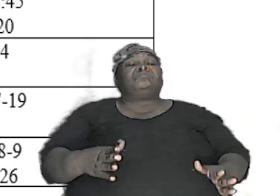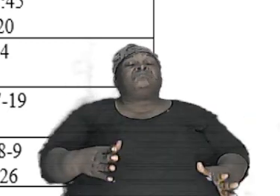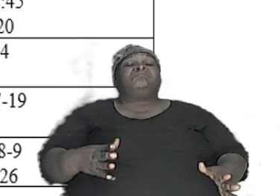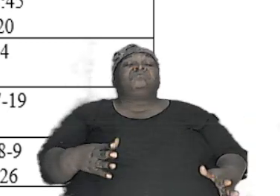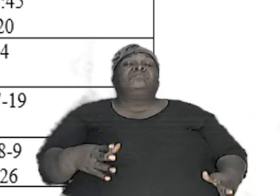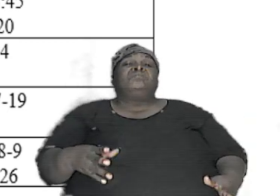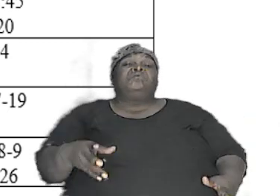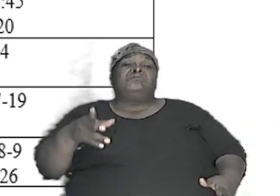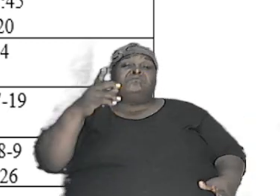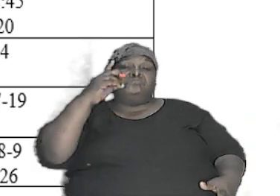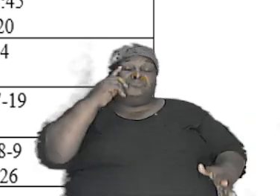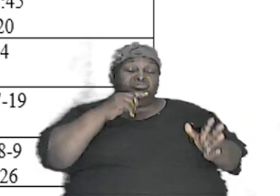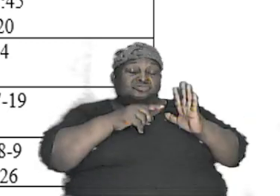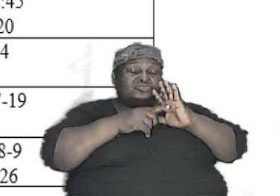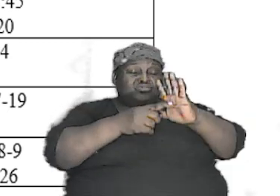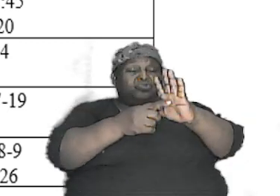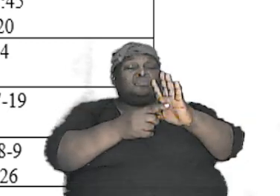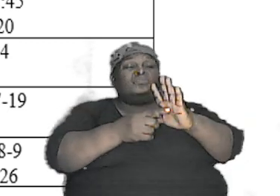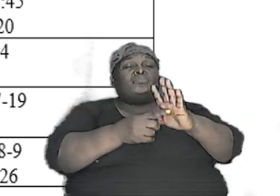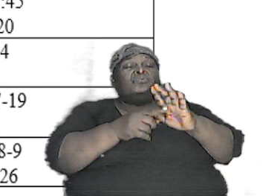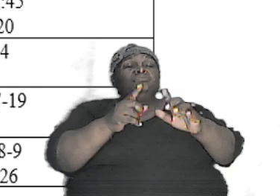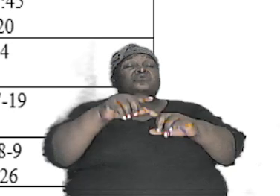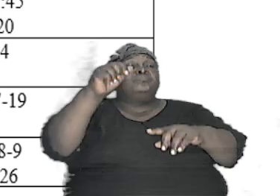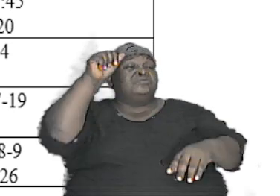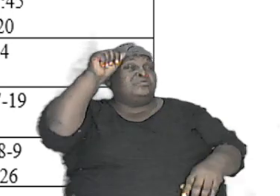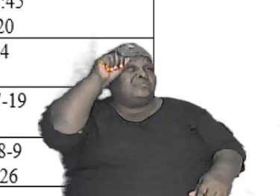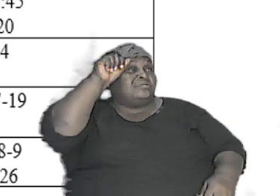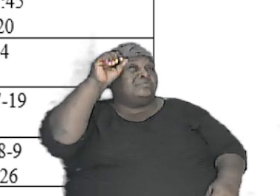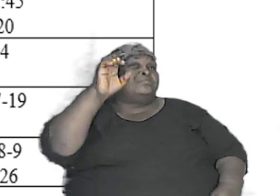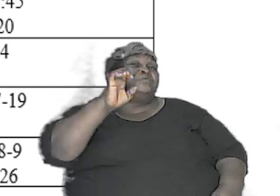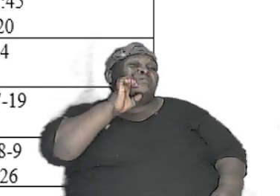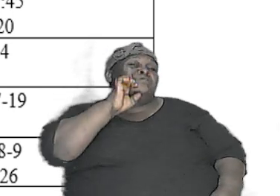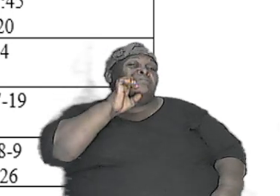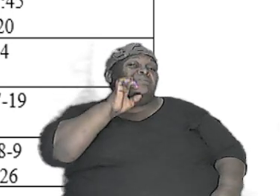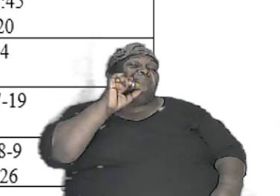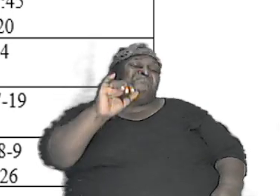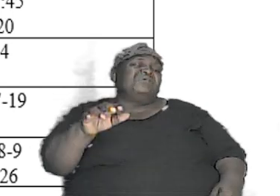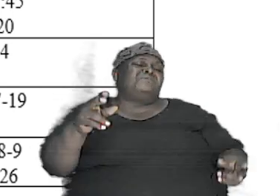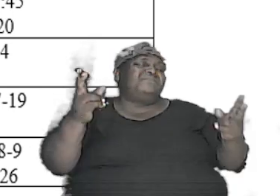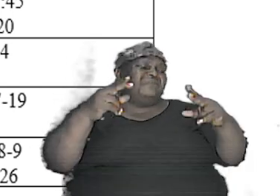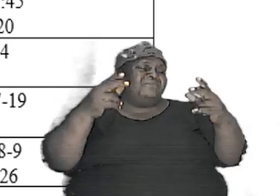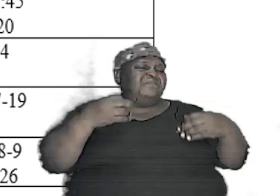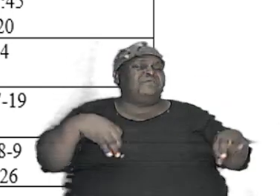to Adam and Eve and that is very important